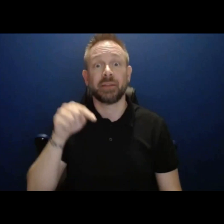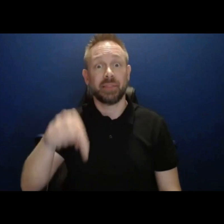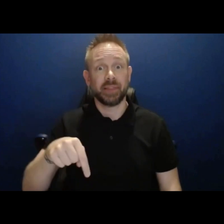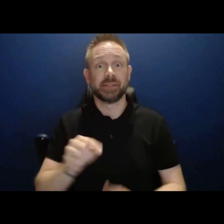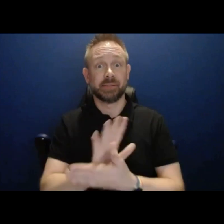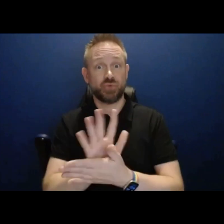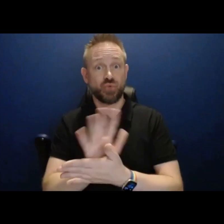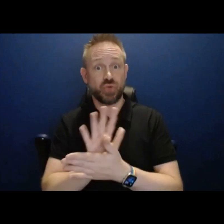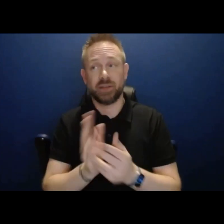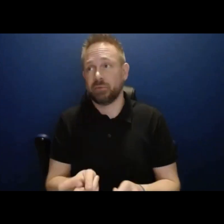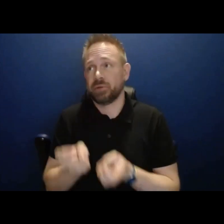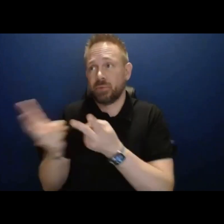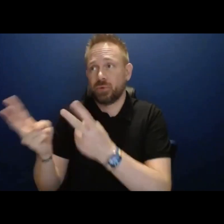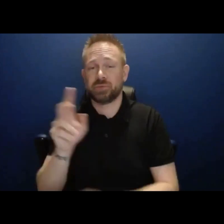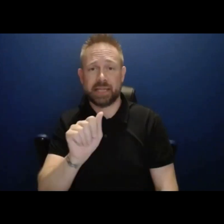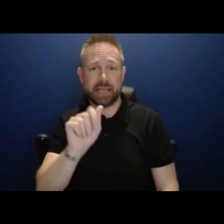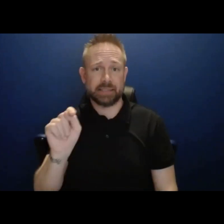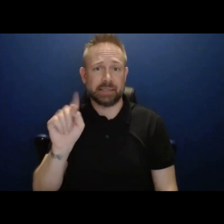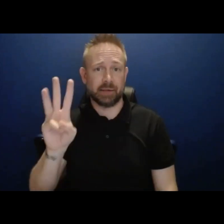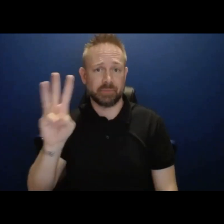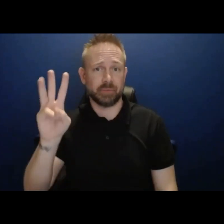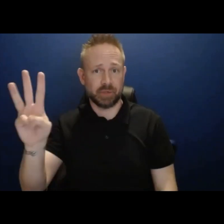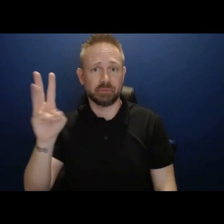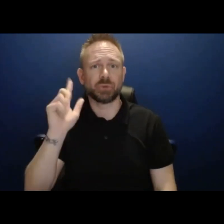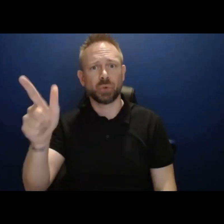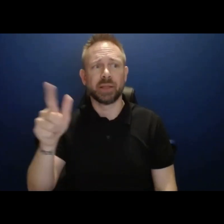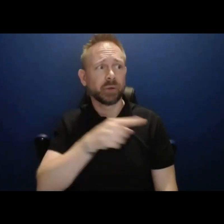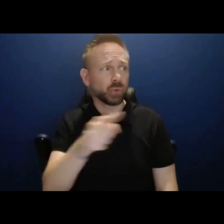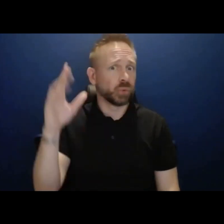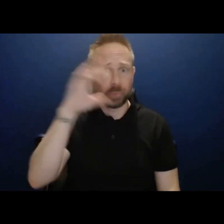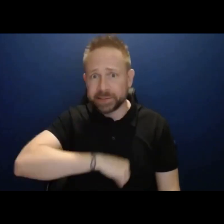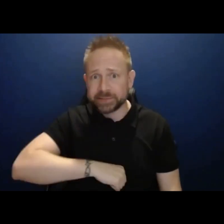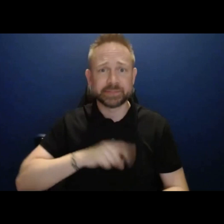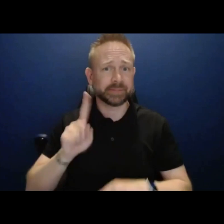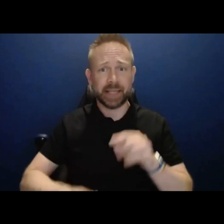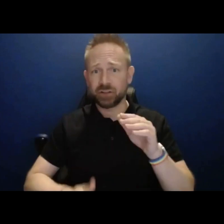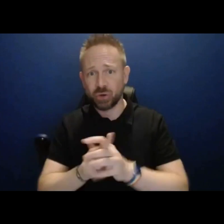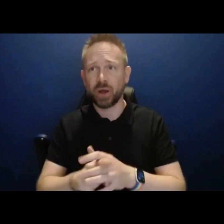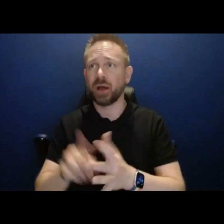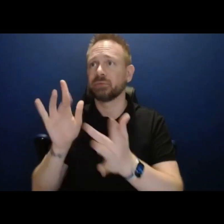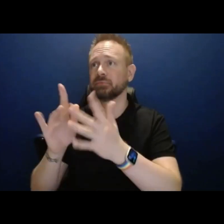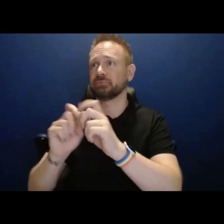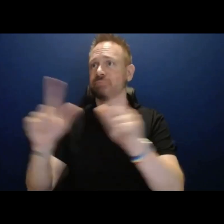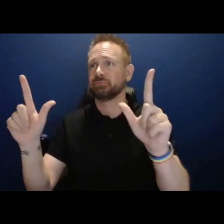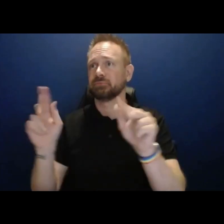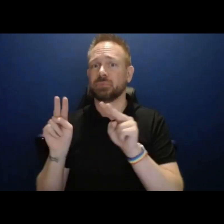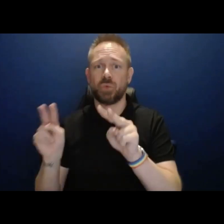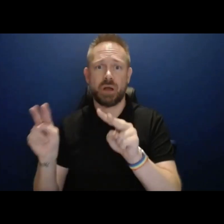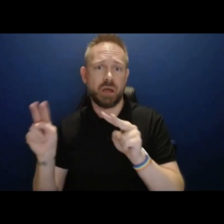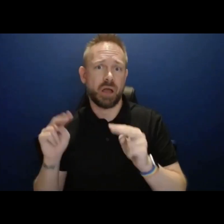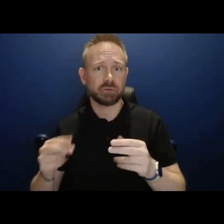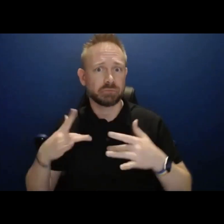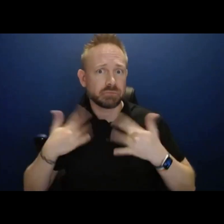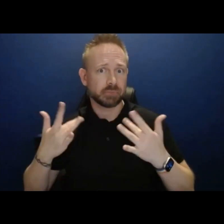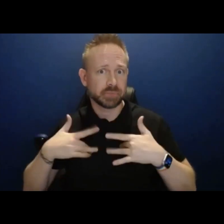posted on the UAT website for later viewing for those of you, or for those that couldn't attend, not those of you, but those that could not attend, we